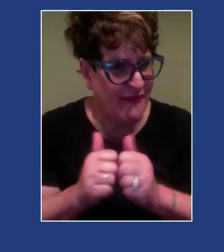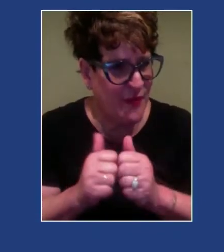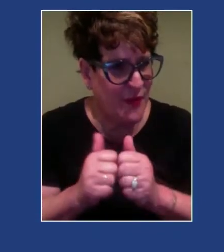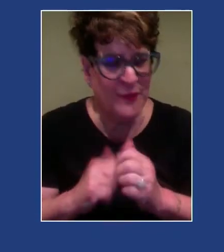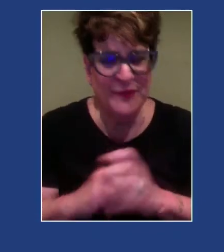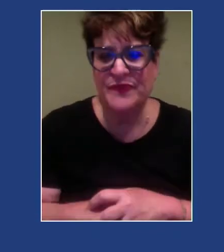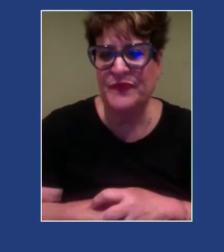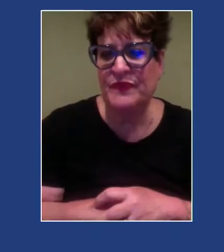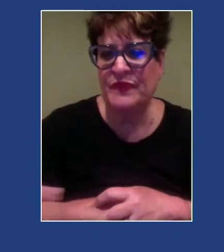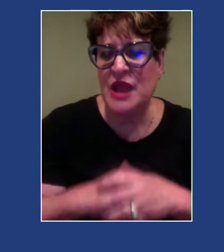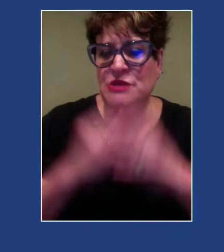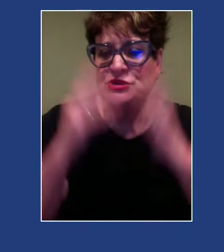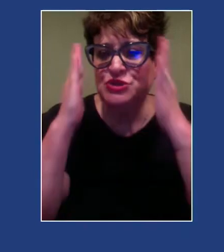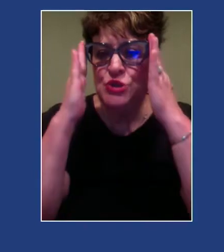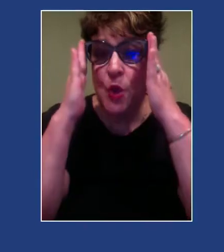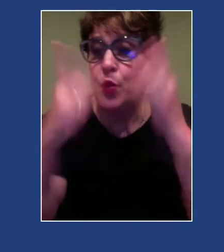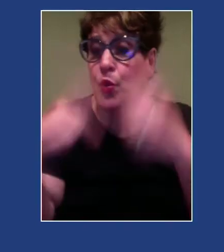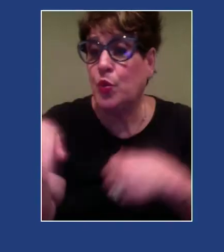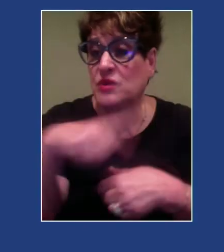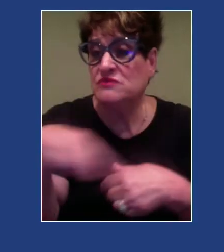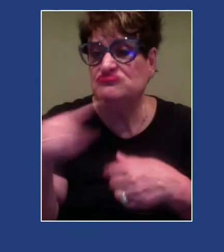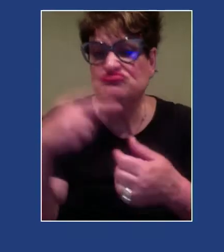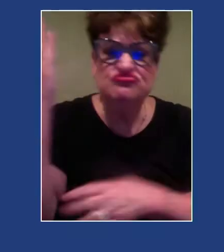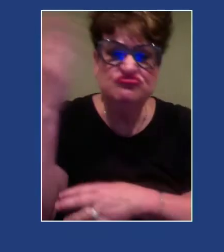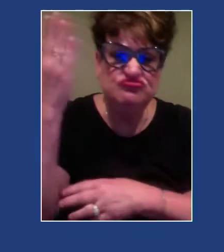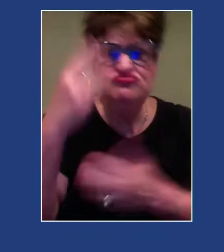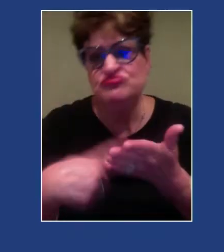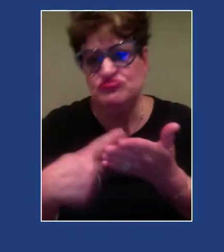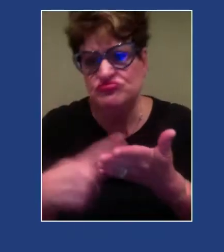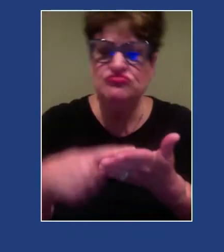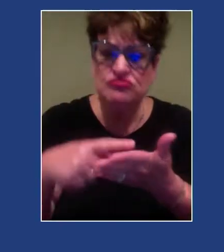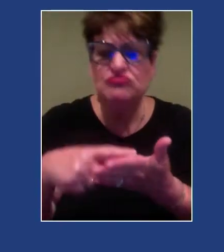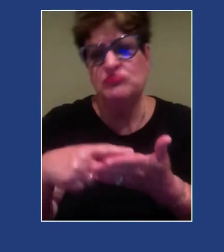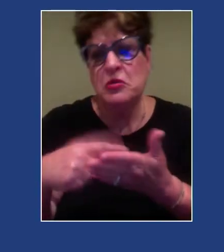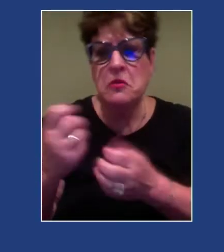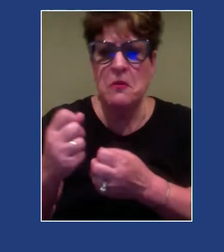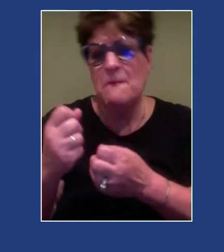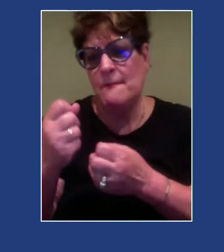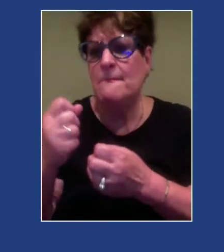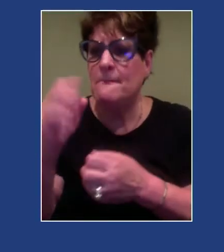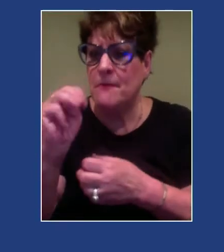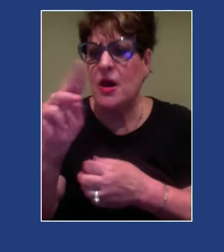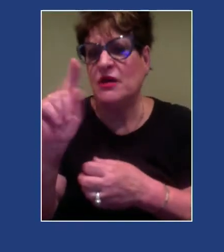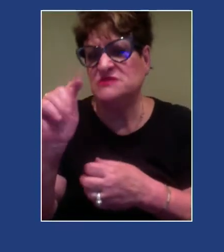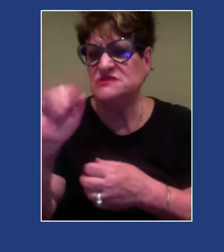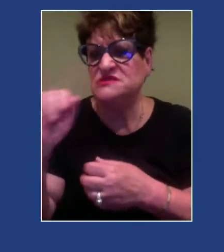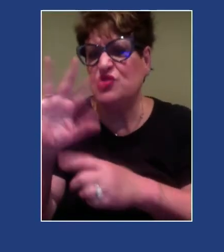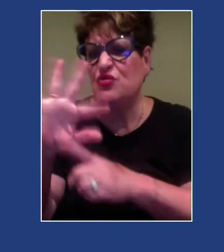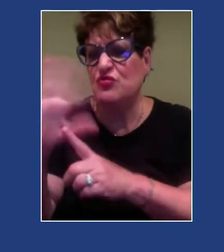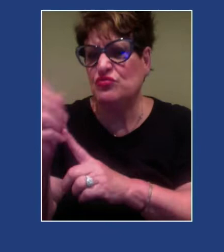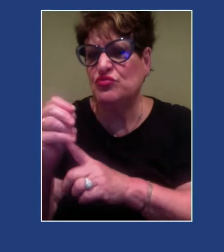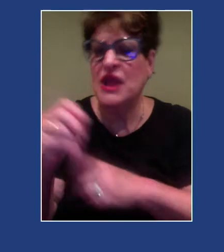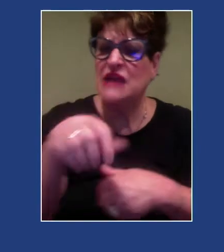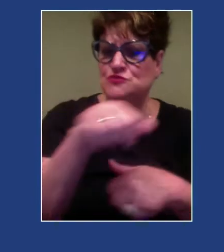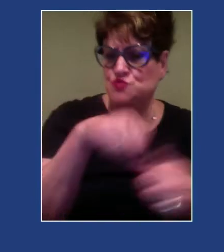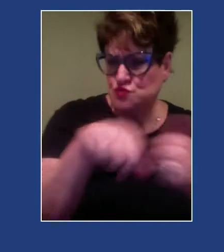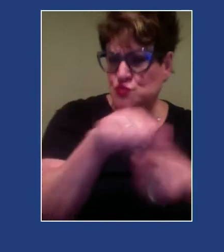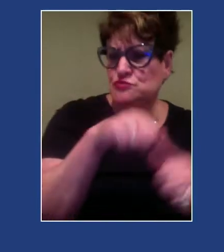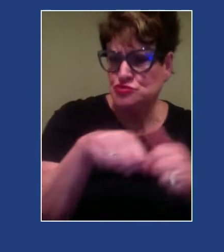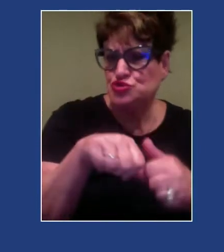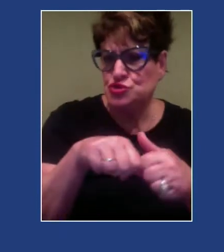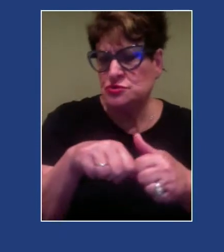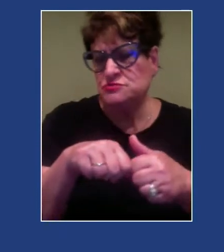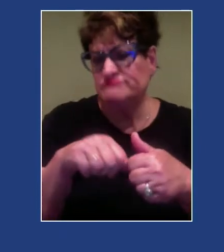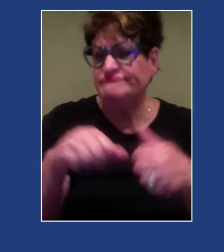So, as we continue talking about a multicultural and a social justice practice, again, moving beyond just cultural competence,